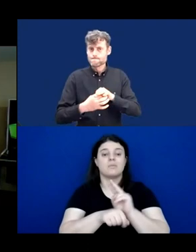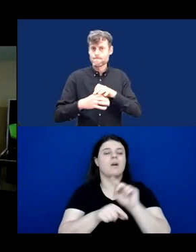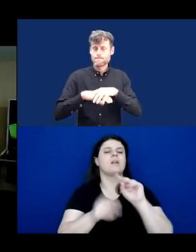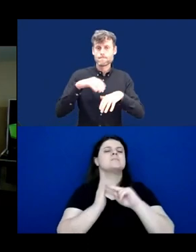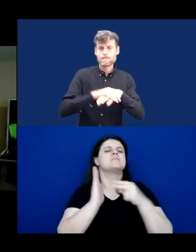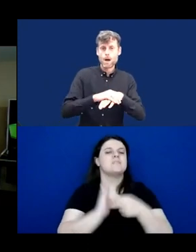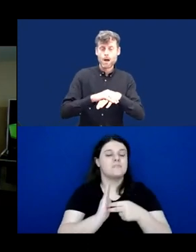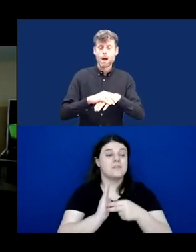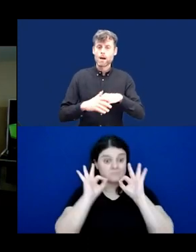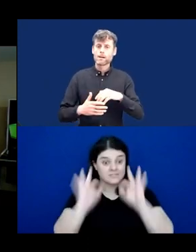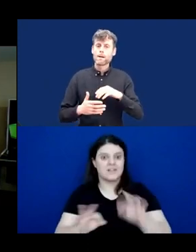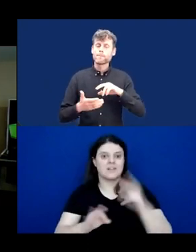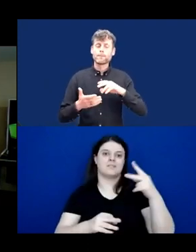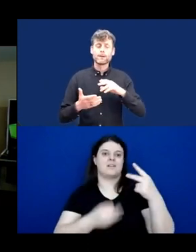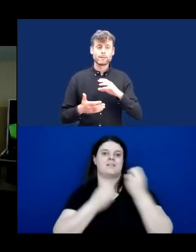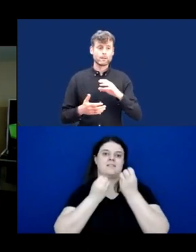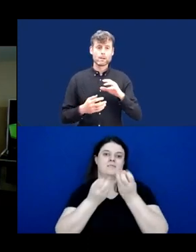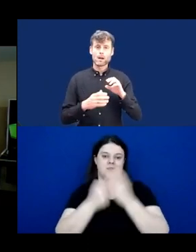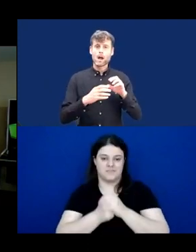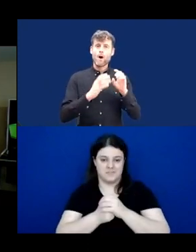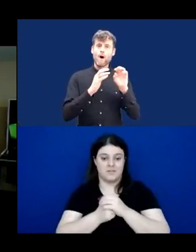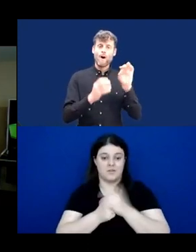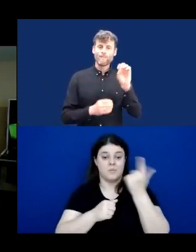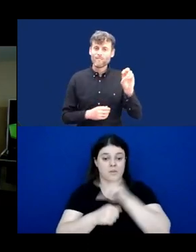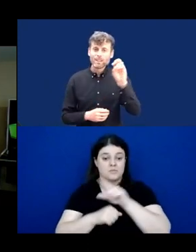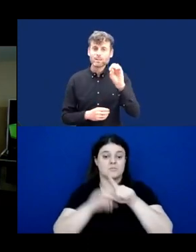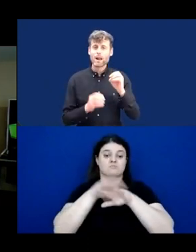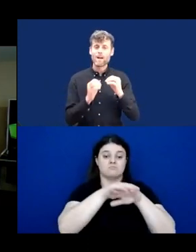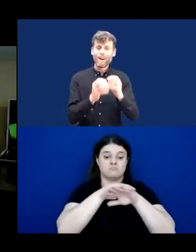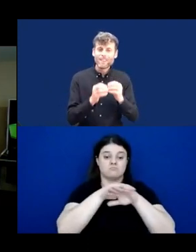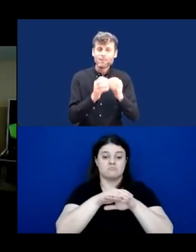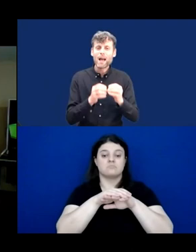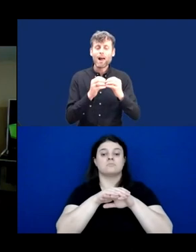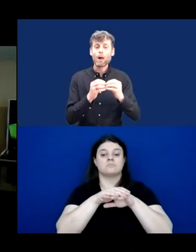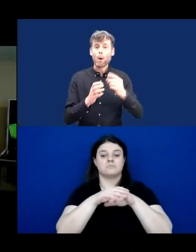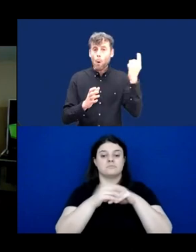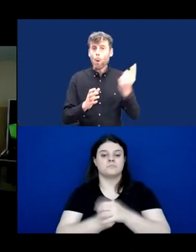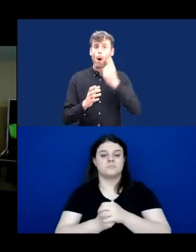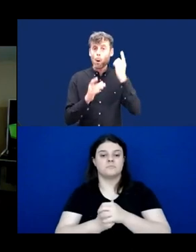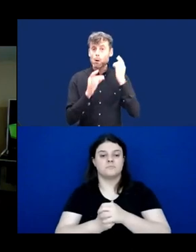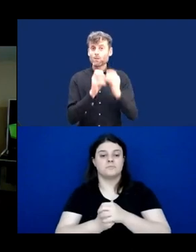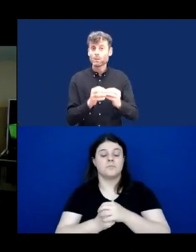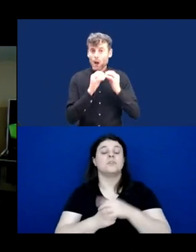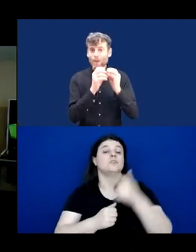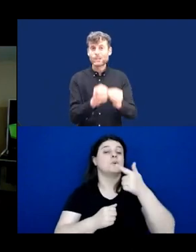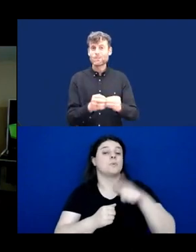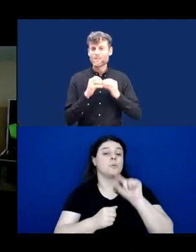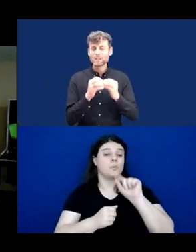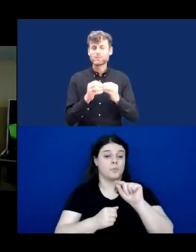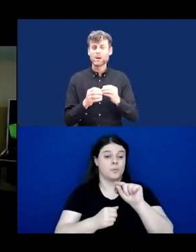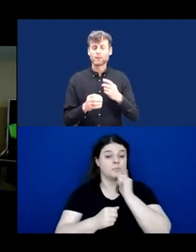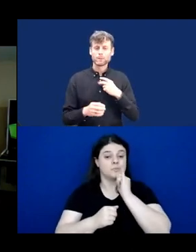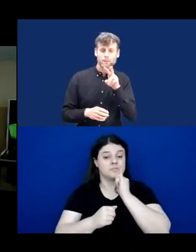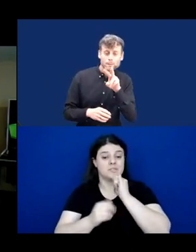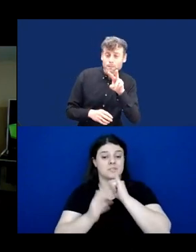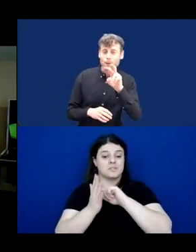information through finger spelling, for example, that was not readily perceptible. Because again, these handshapes that American Sign